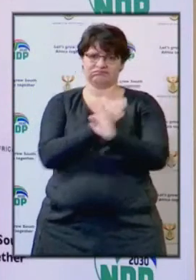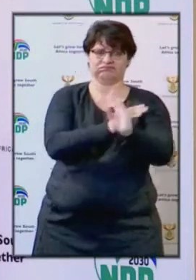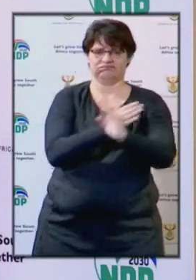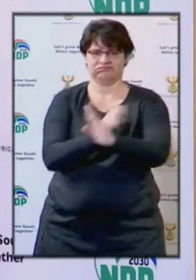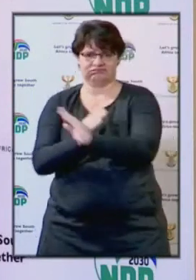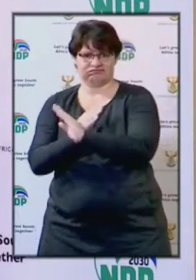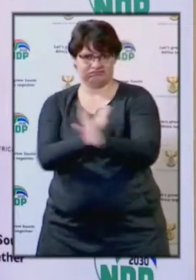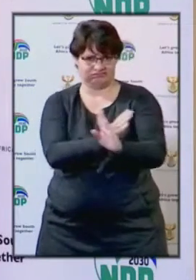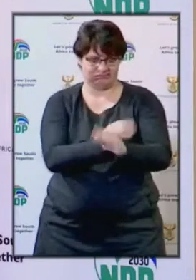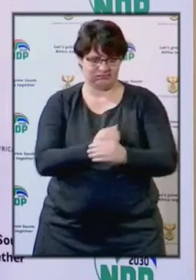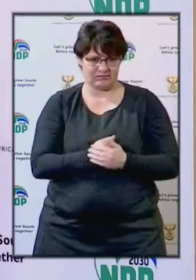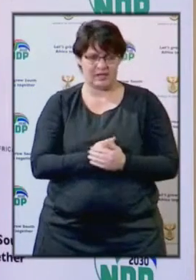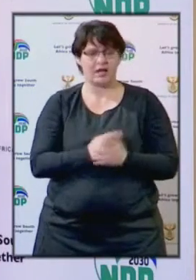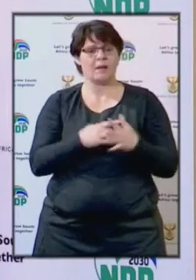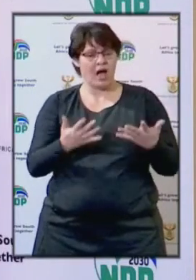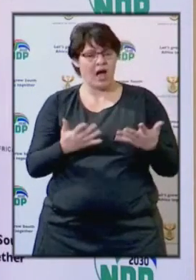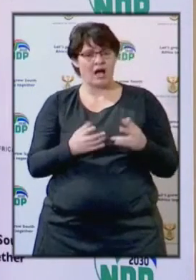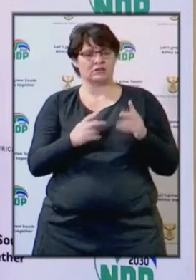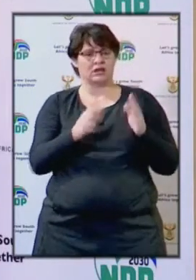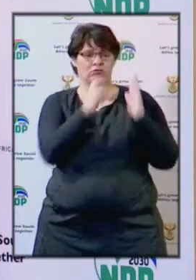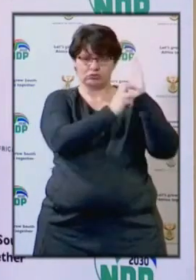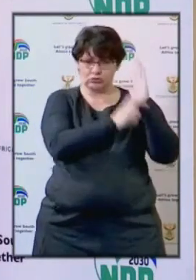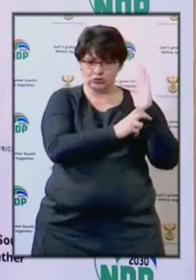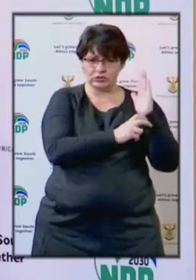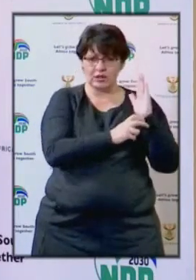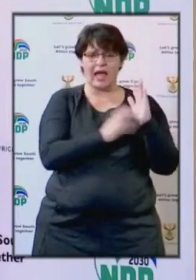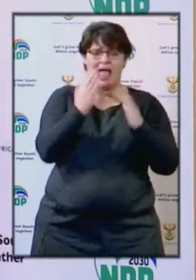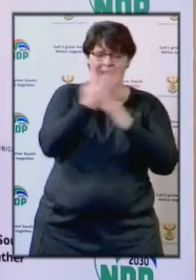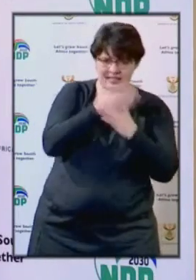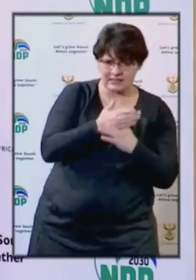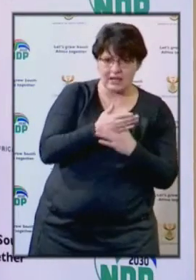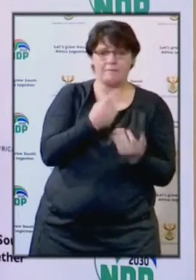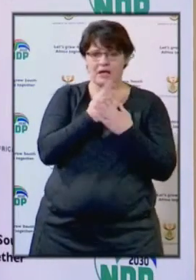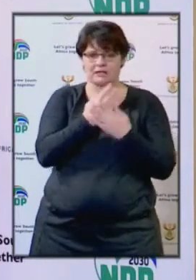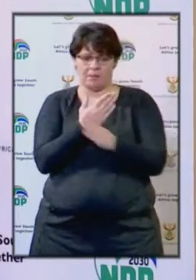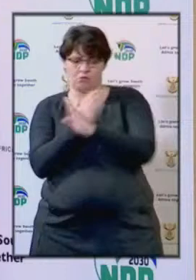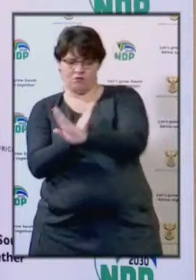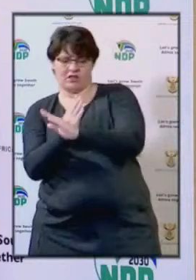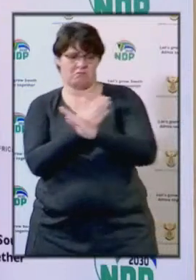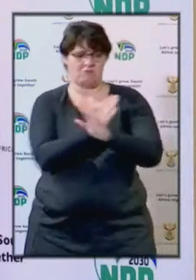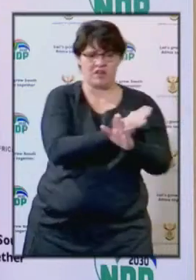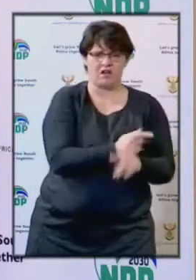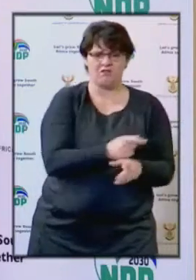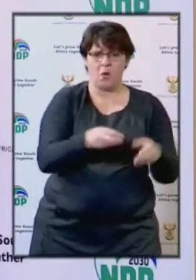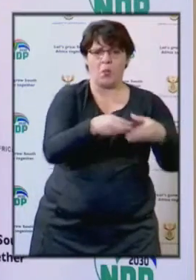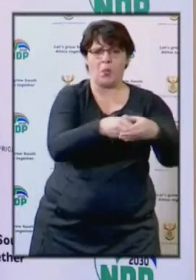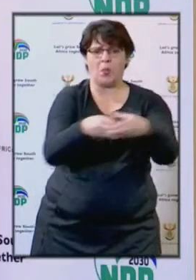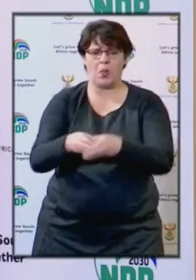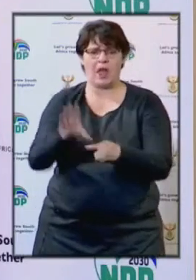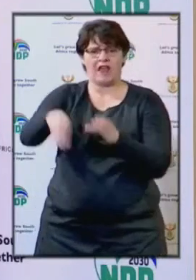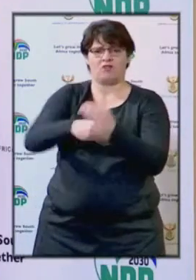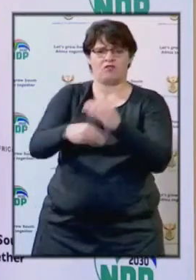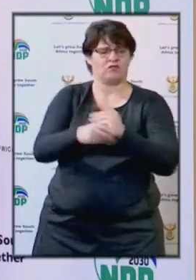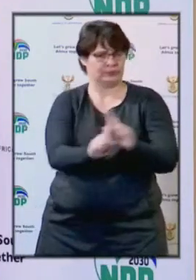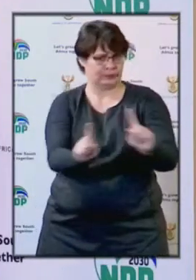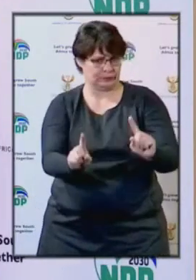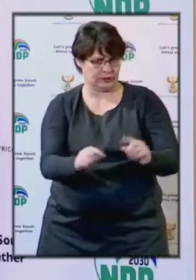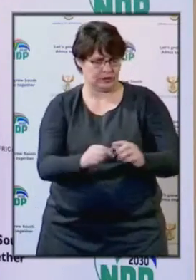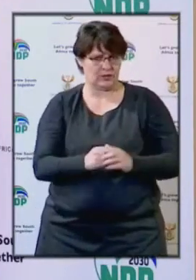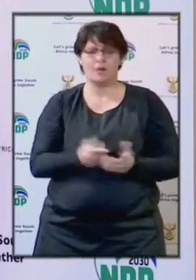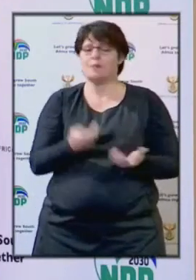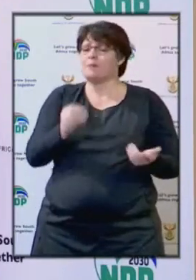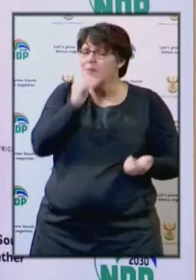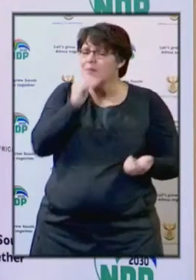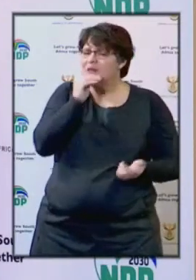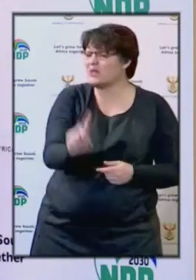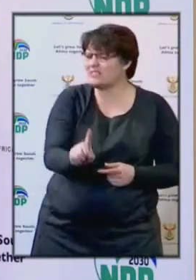all protocols should be accessible and not preventative to smaller players in the sector. In